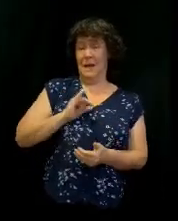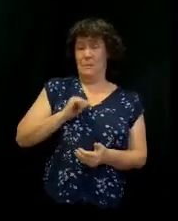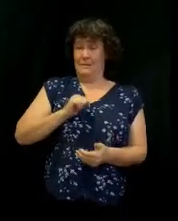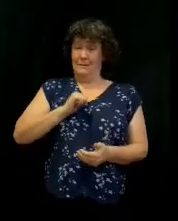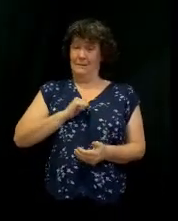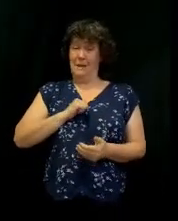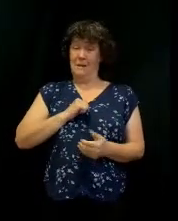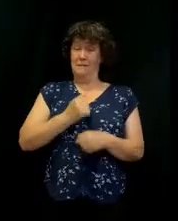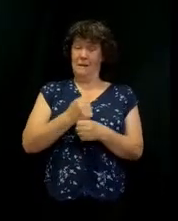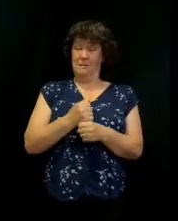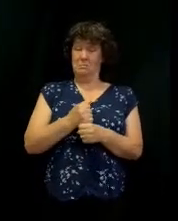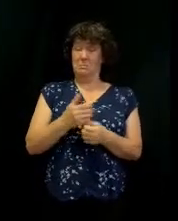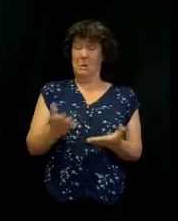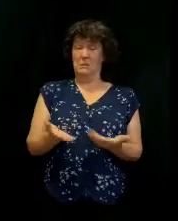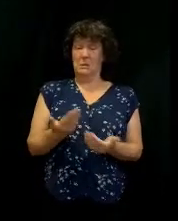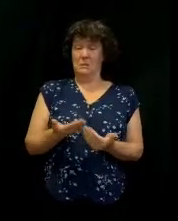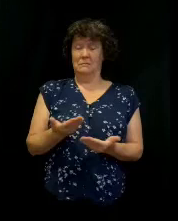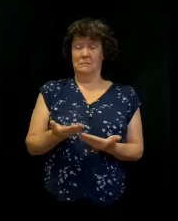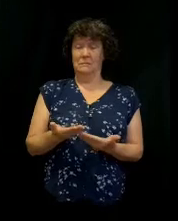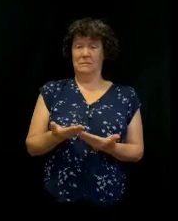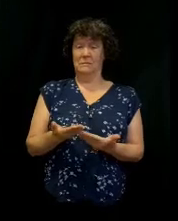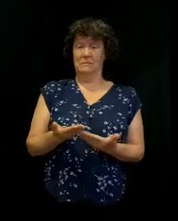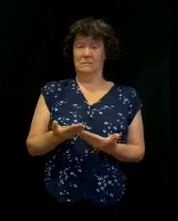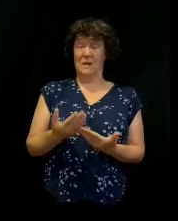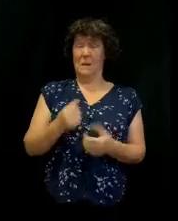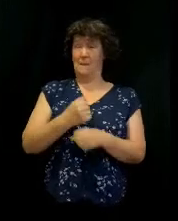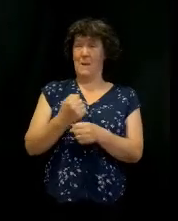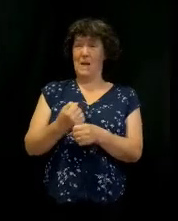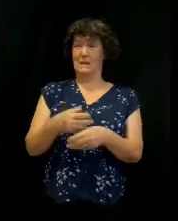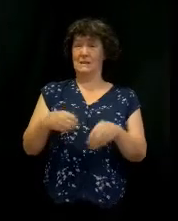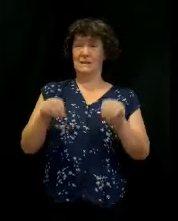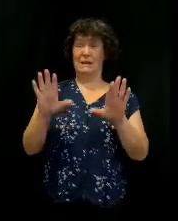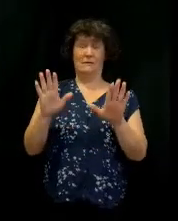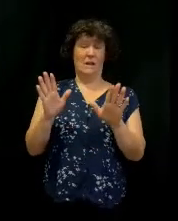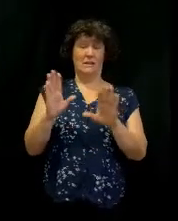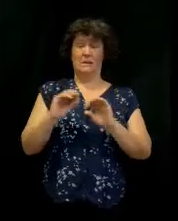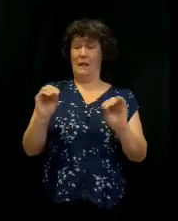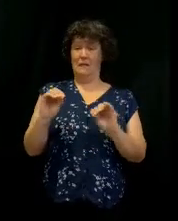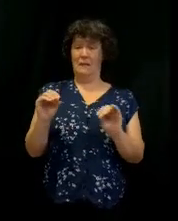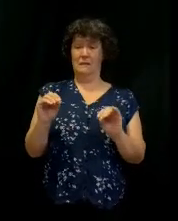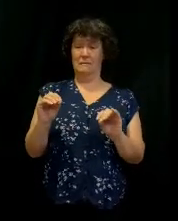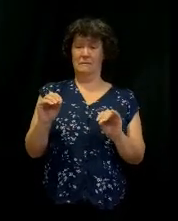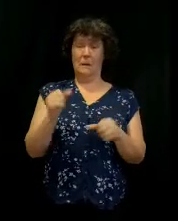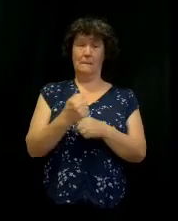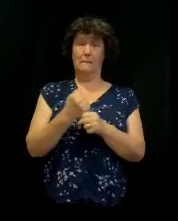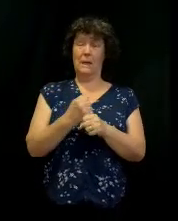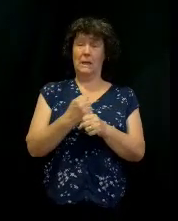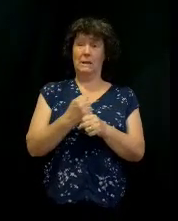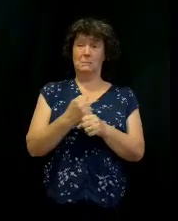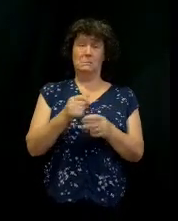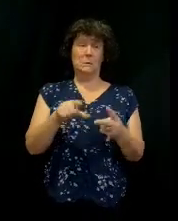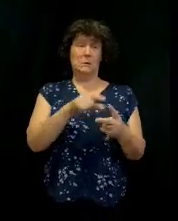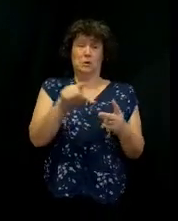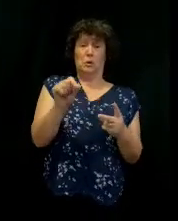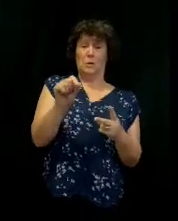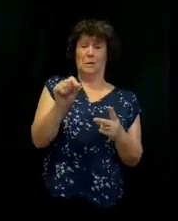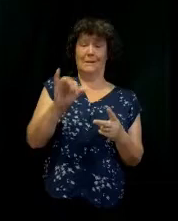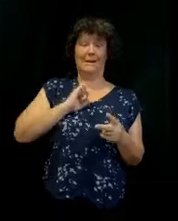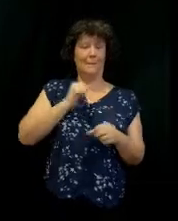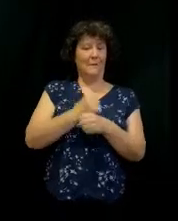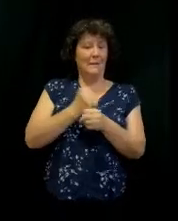there's no sacrifice anymore. People don't have to make a sacrifice anymore. Don't have to make a choice. I make it easy.